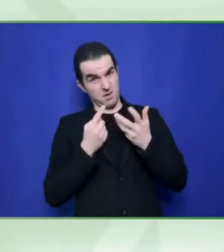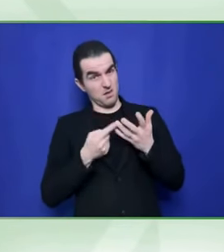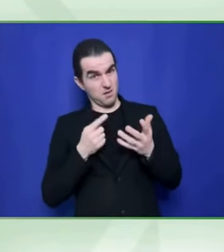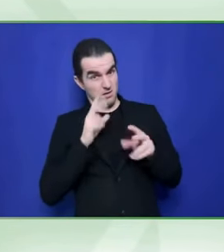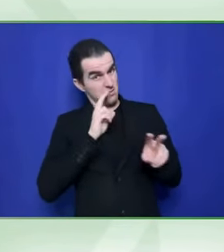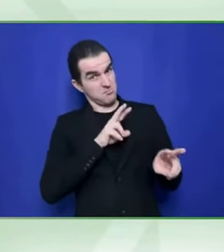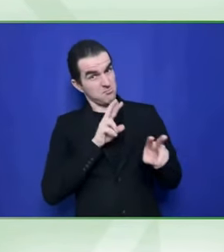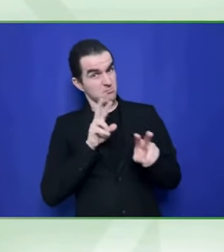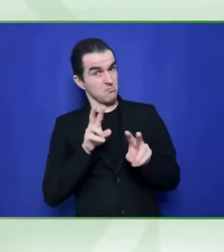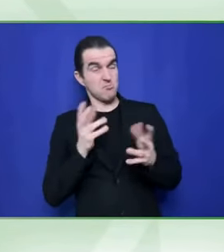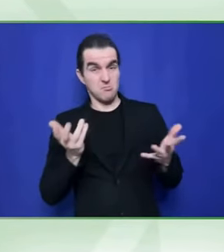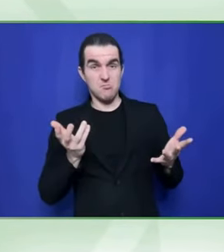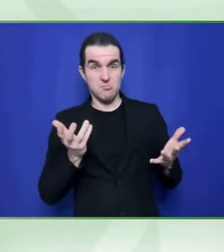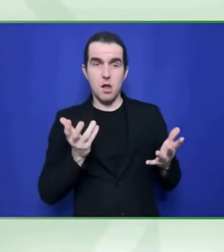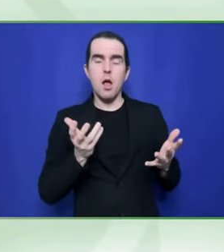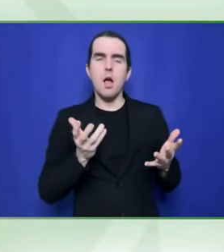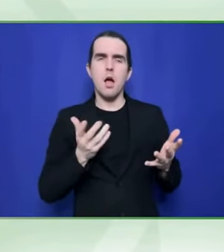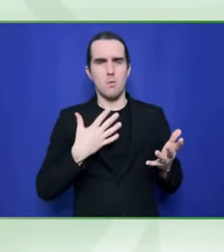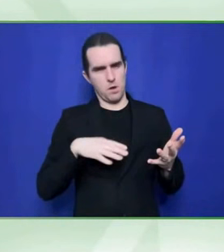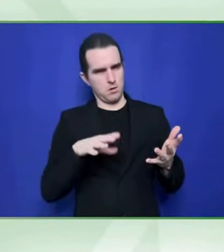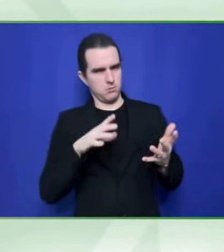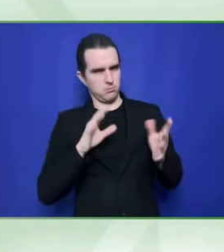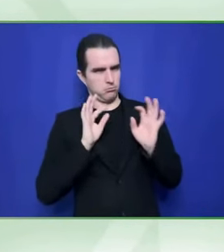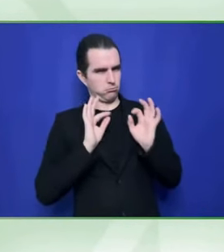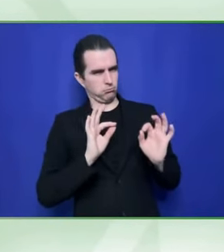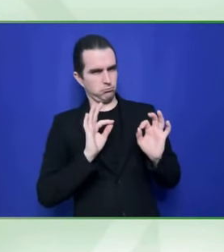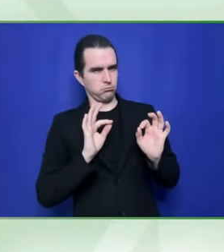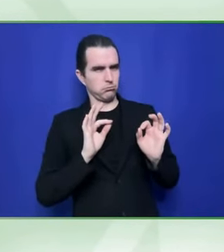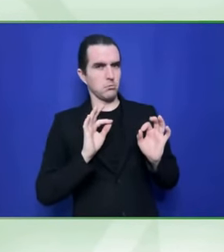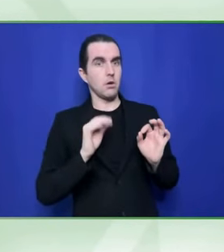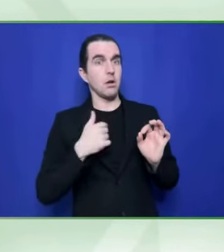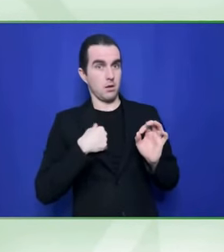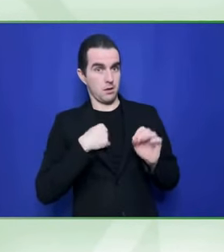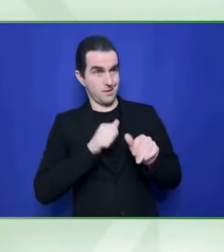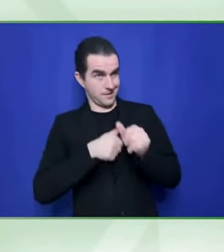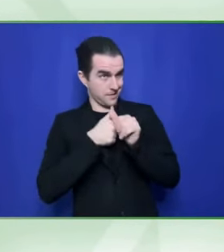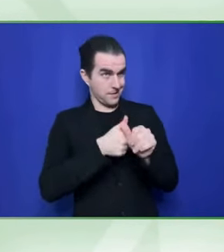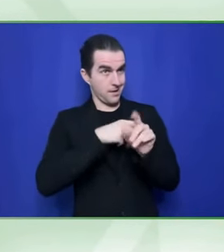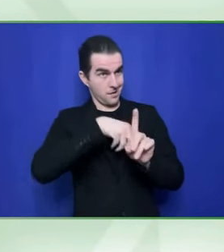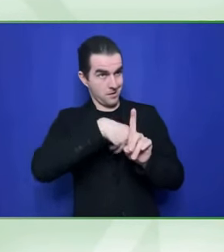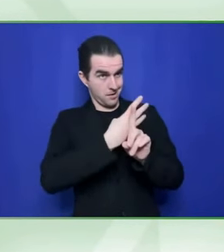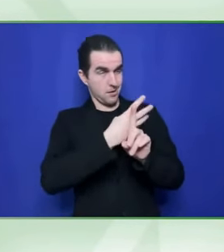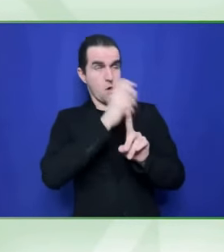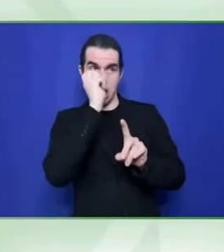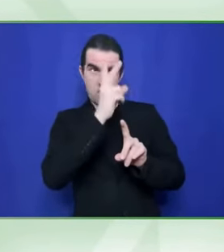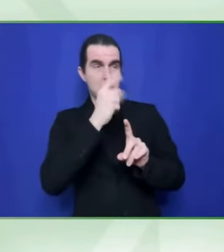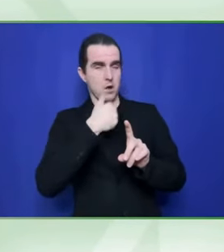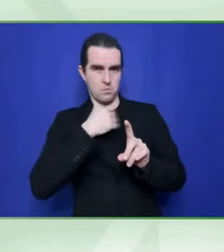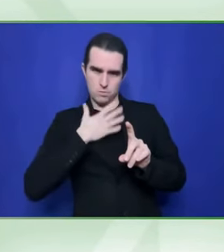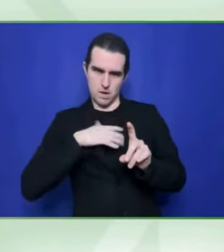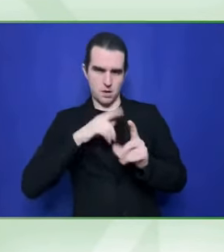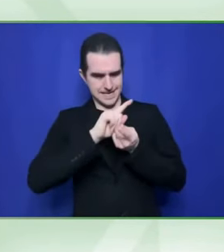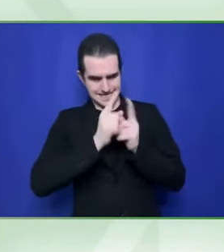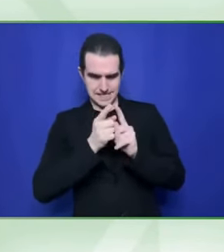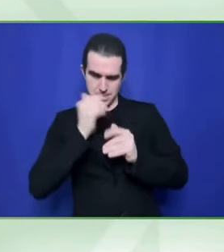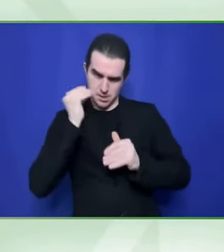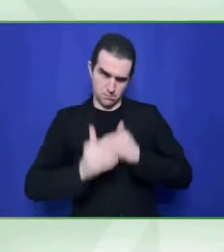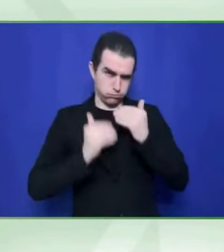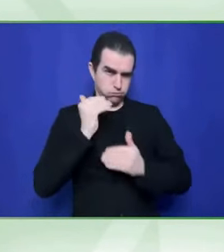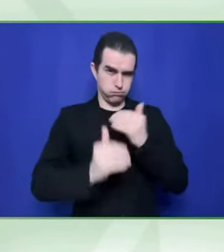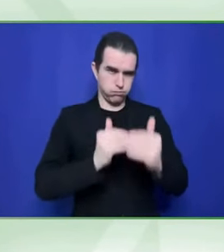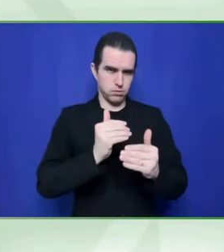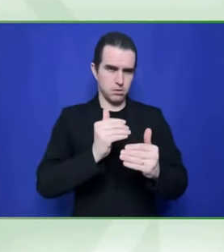have found in research that I've done over the past two or three years is that the indicators we use to measure